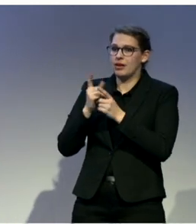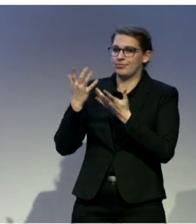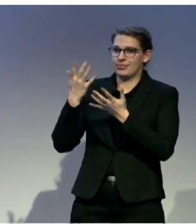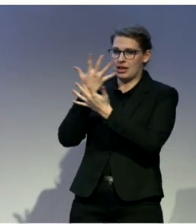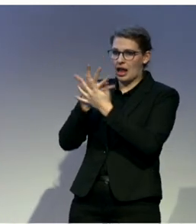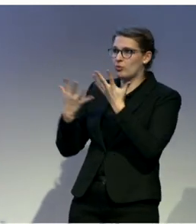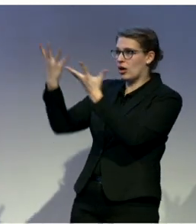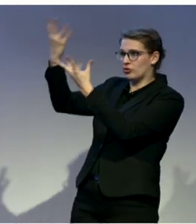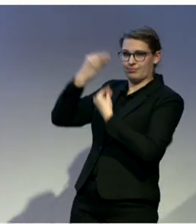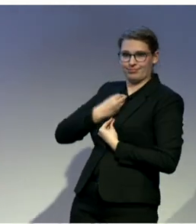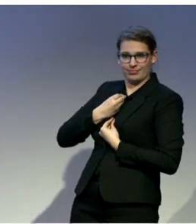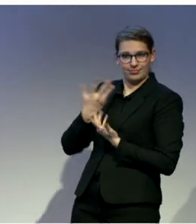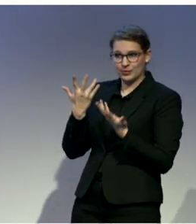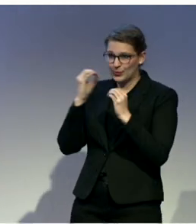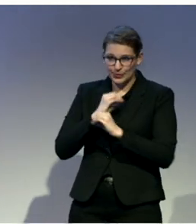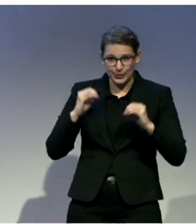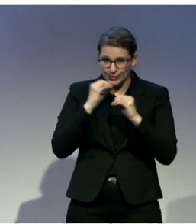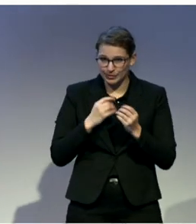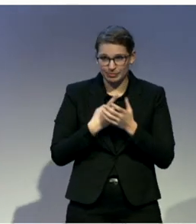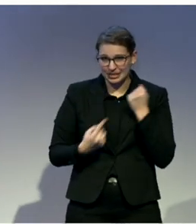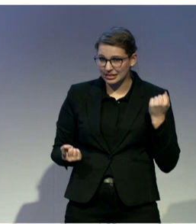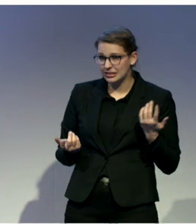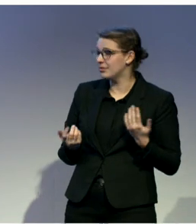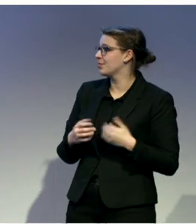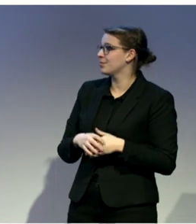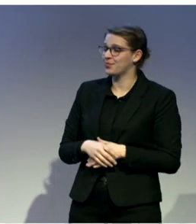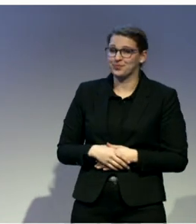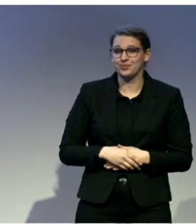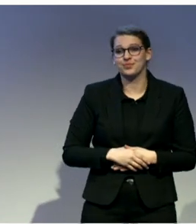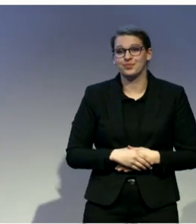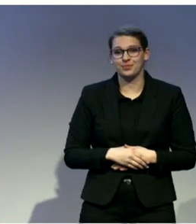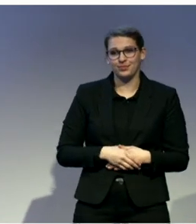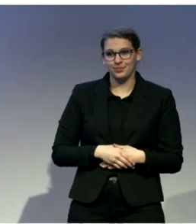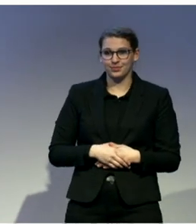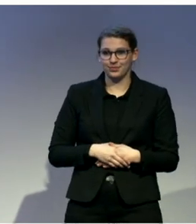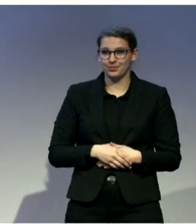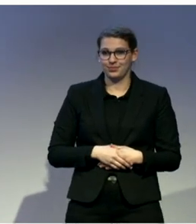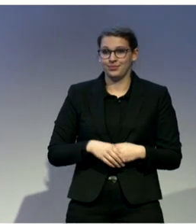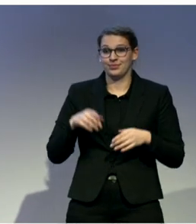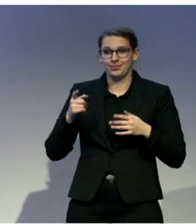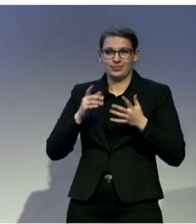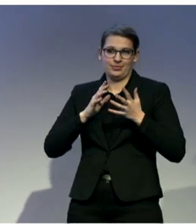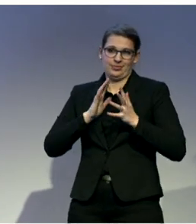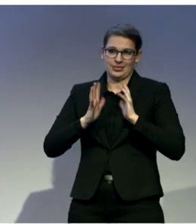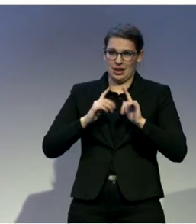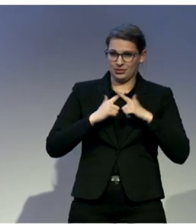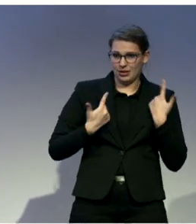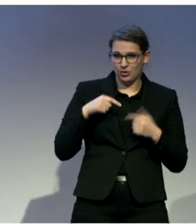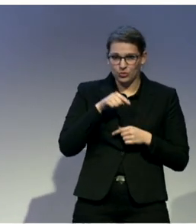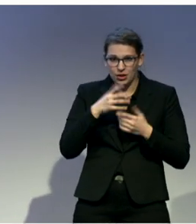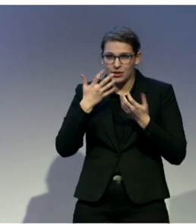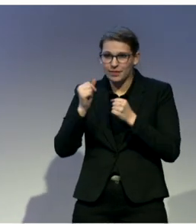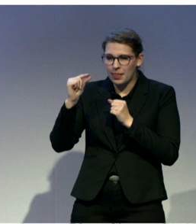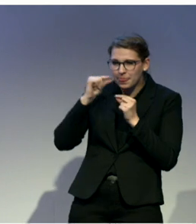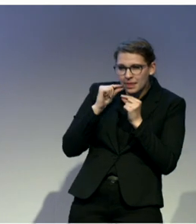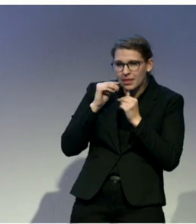which all can hear or see. And in Austria, most parents and their children have no access to Austrian